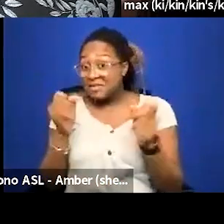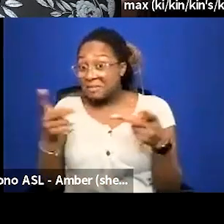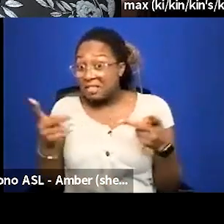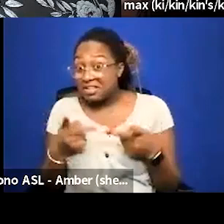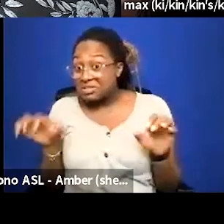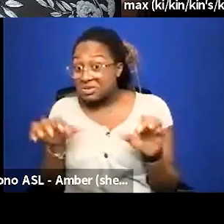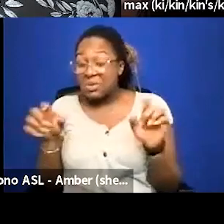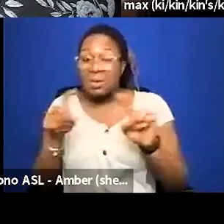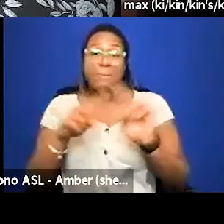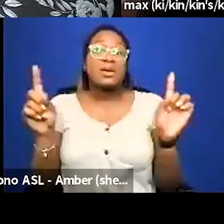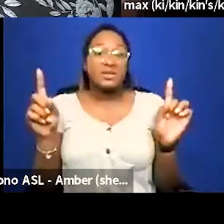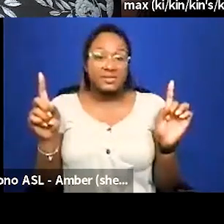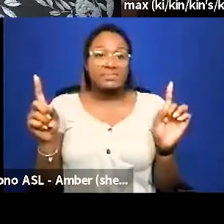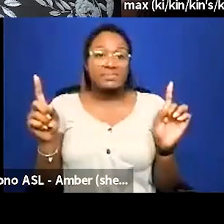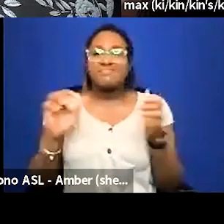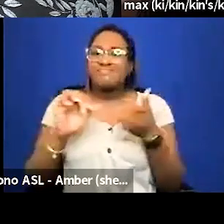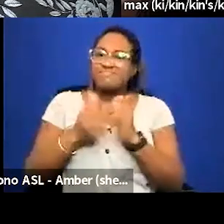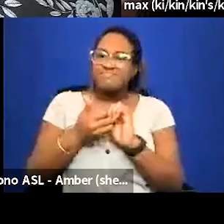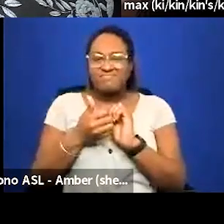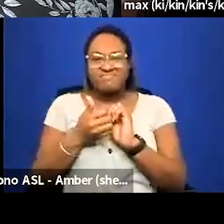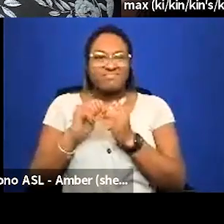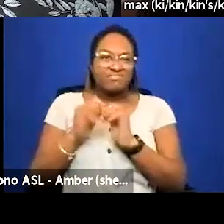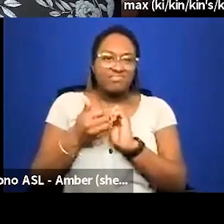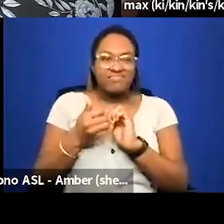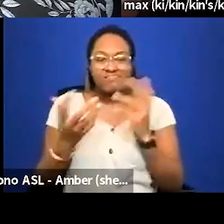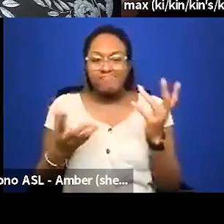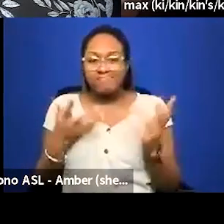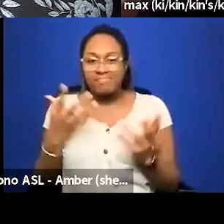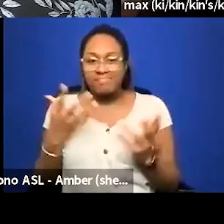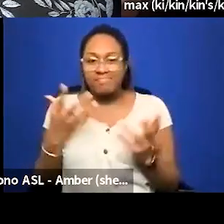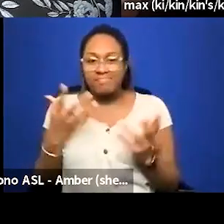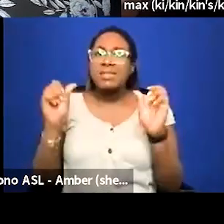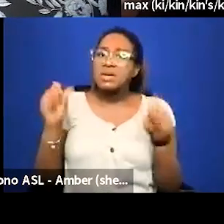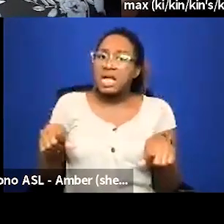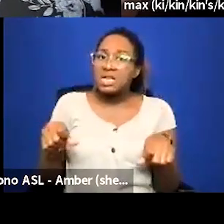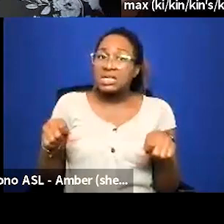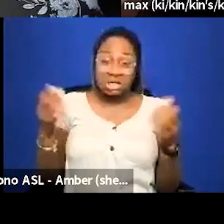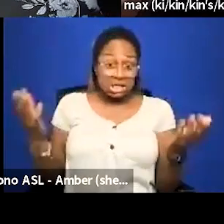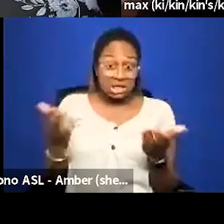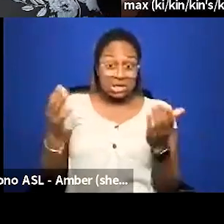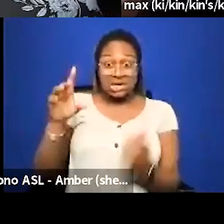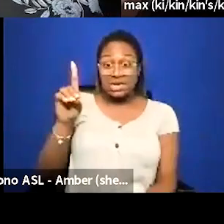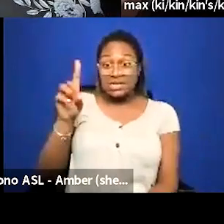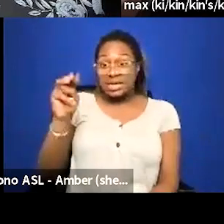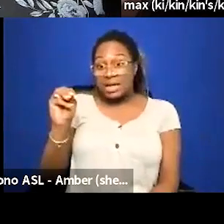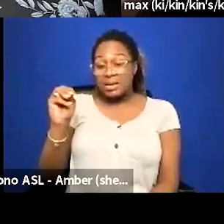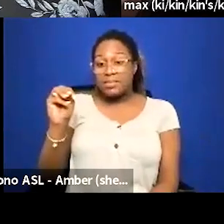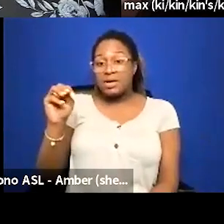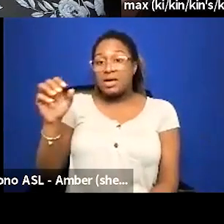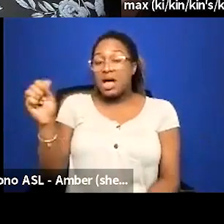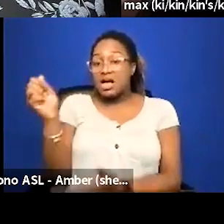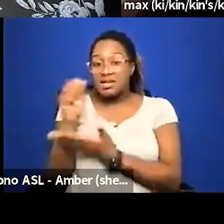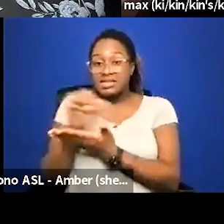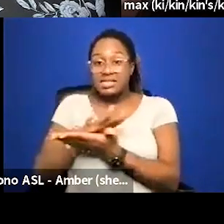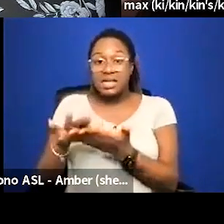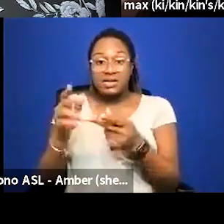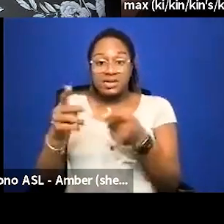if how can i how can i get someone to message me can you do if you're hearing you dm in me on sacred space if you have